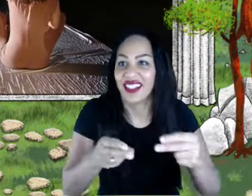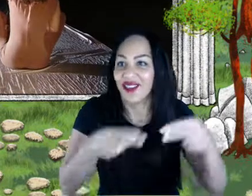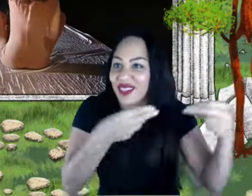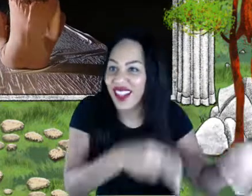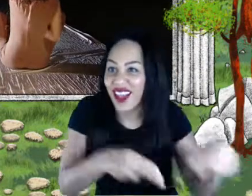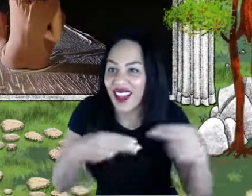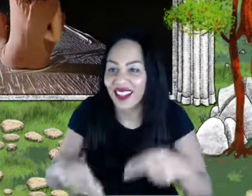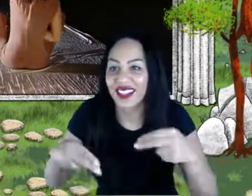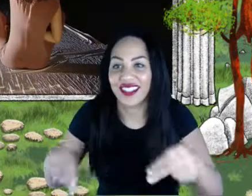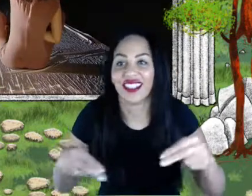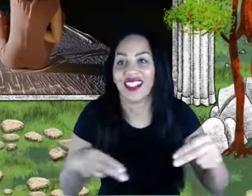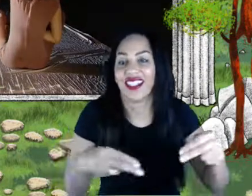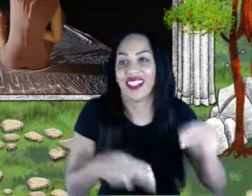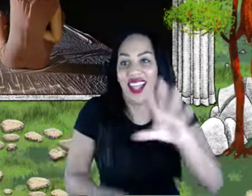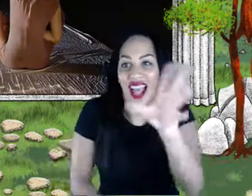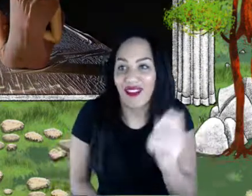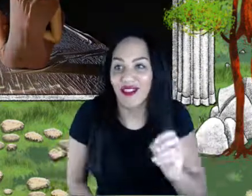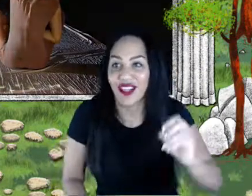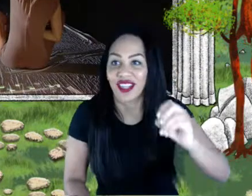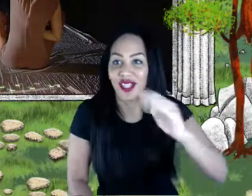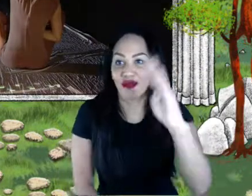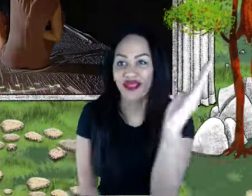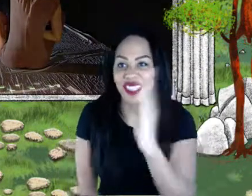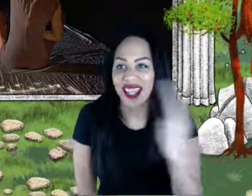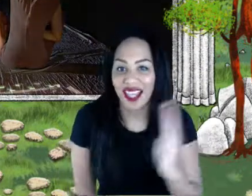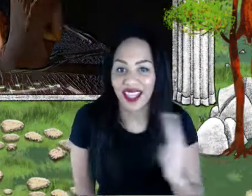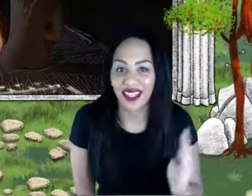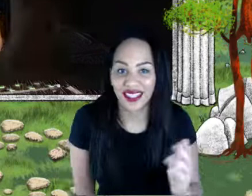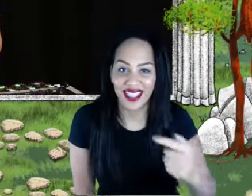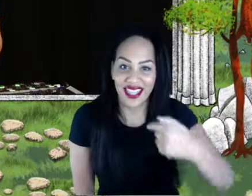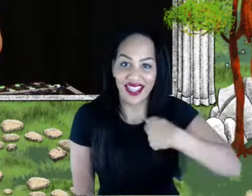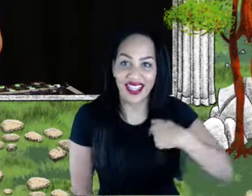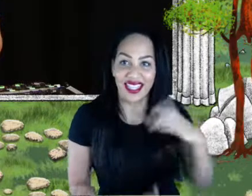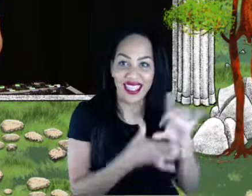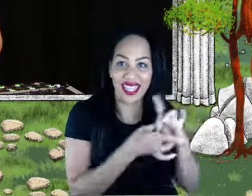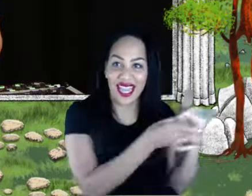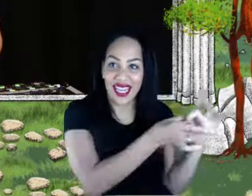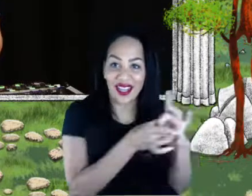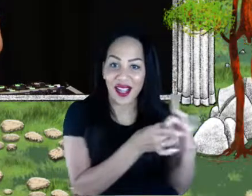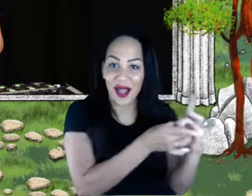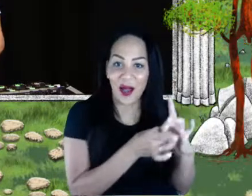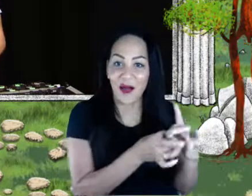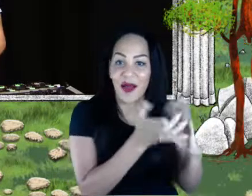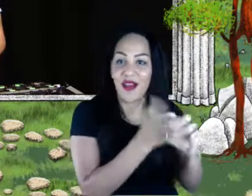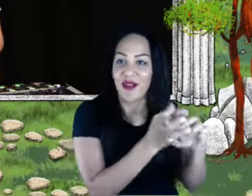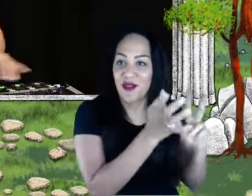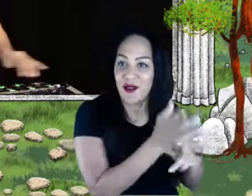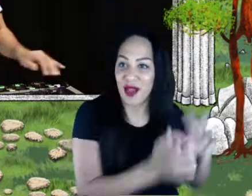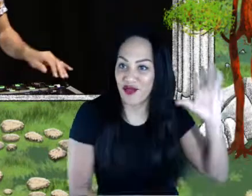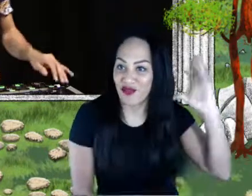contortion-y early section, again, in collaboration with Marg Radio, shown here.